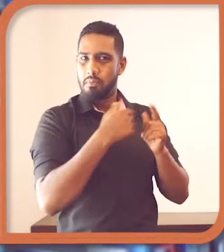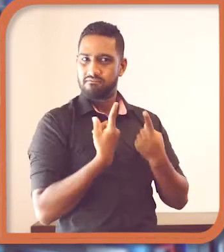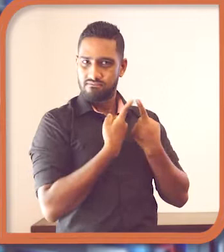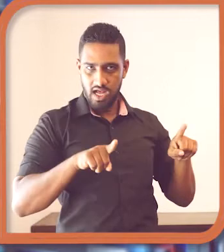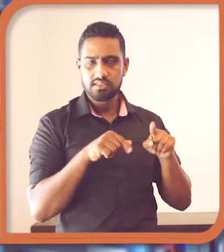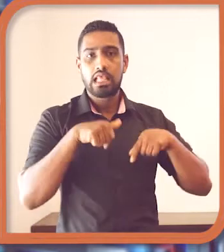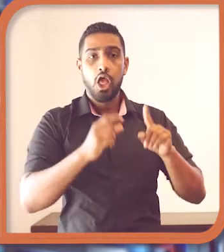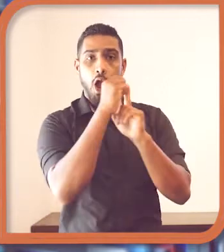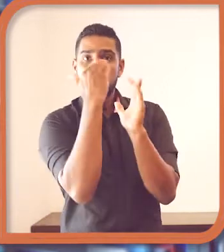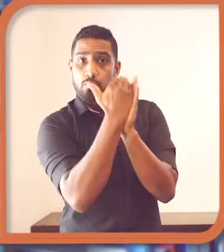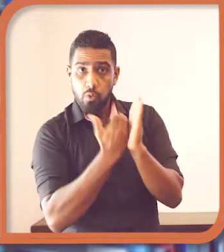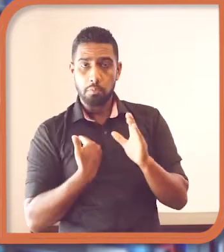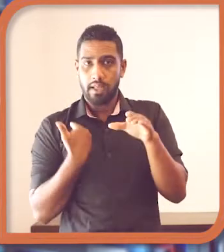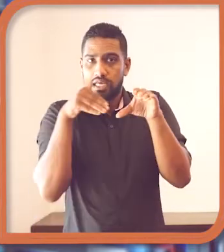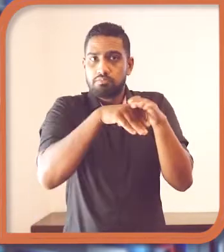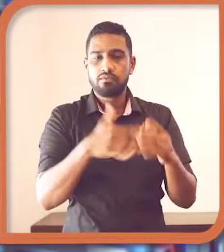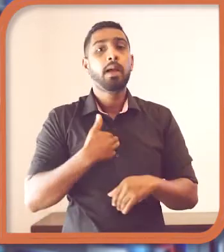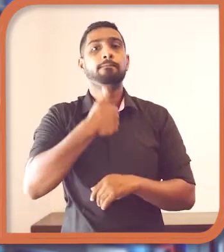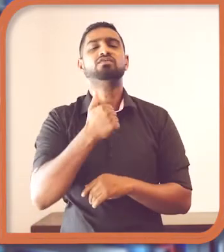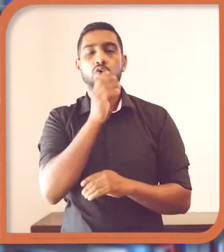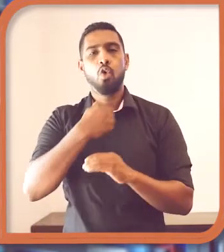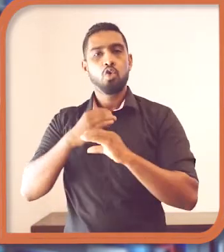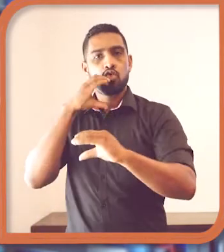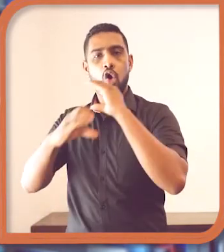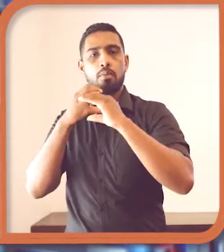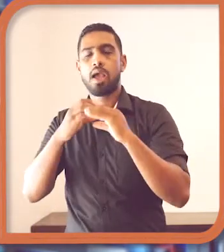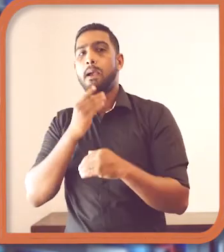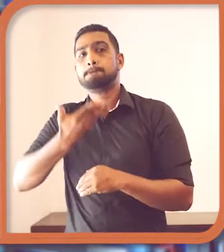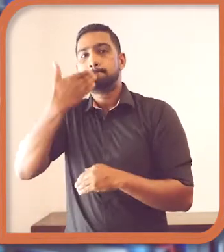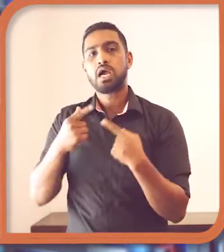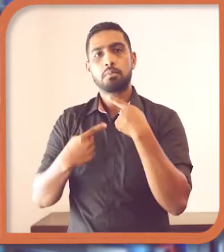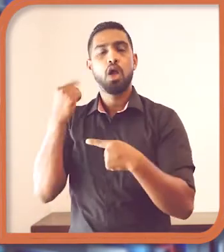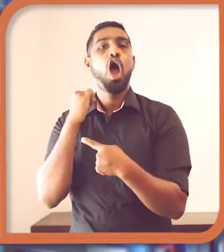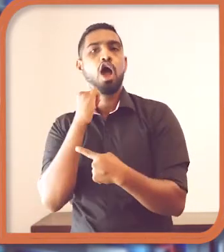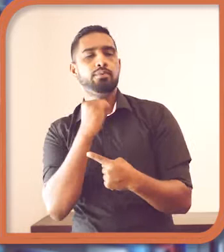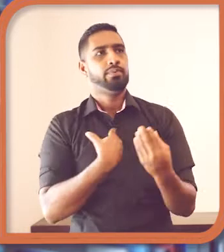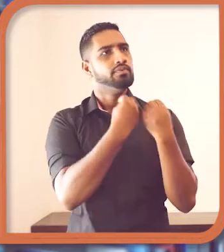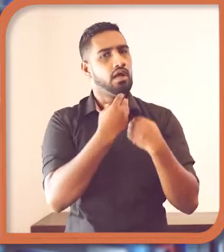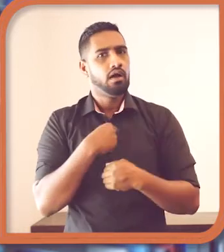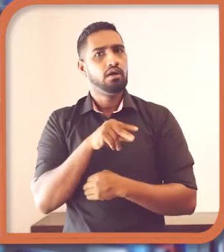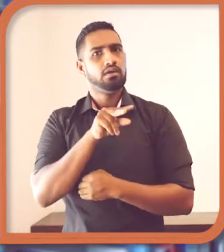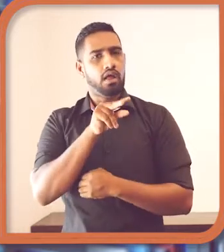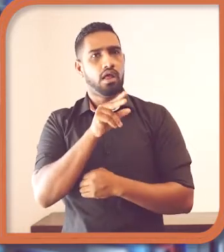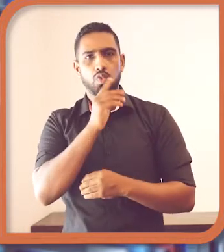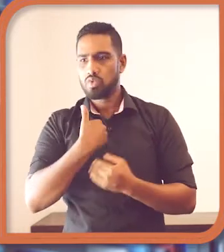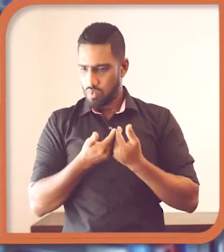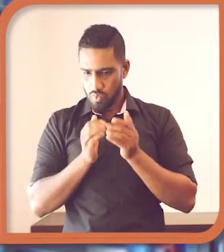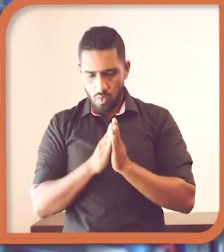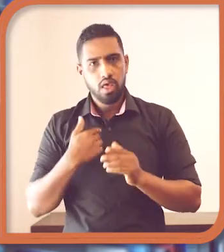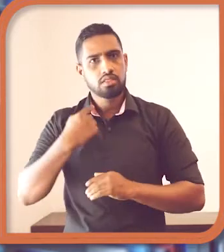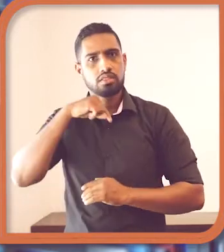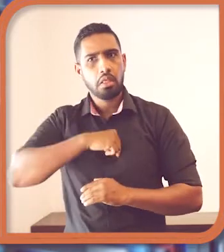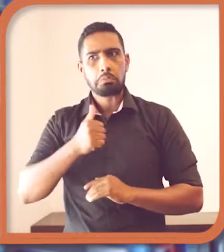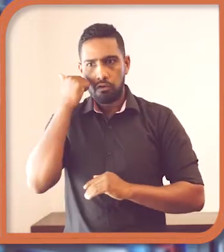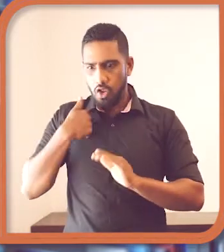have taken is mostly how to communicate effectively because I realized that gives